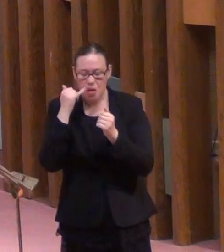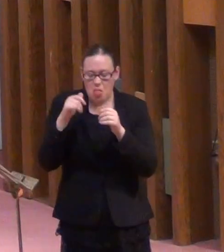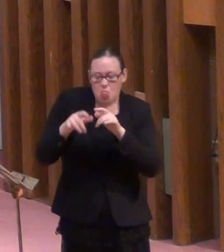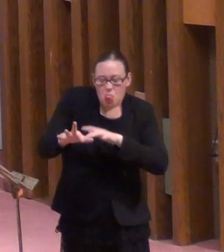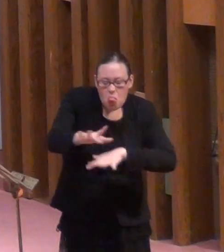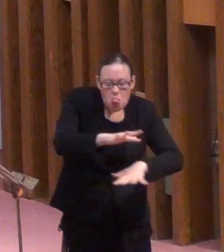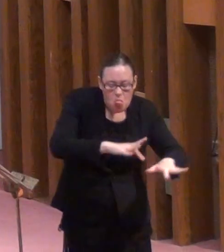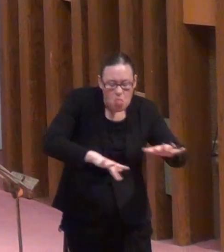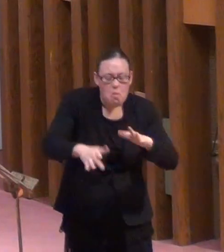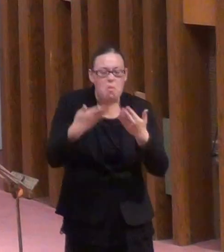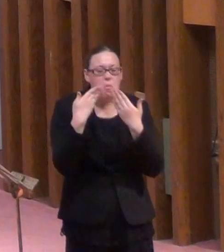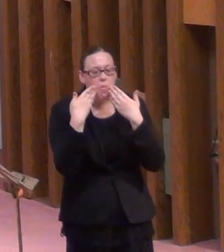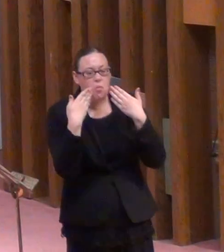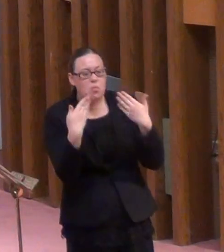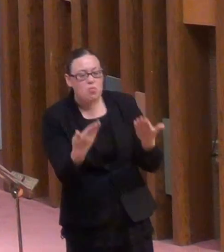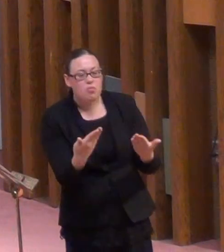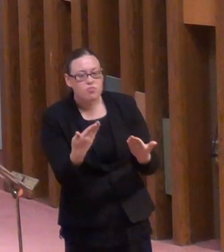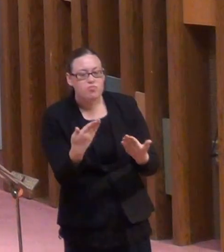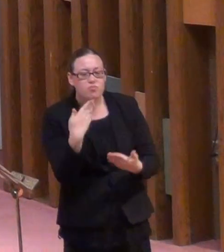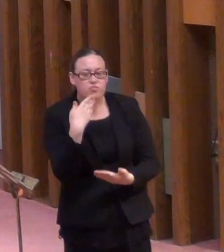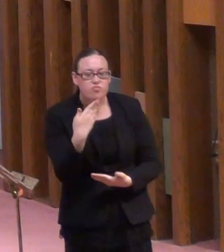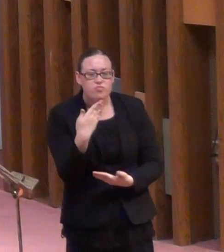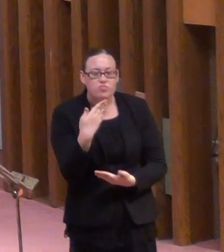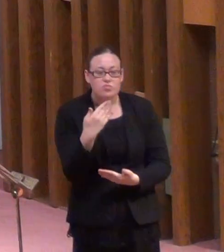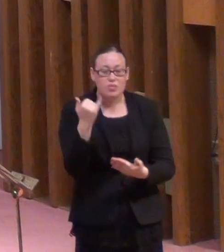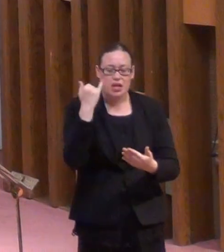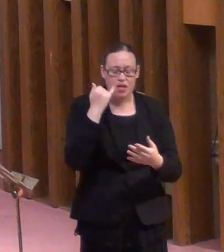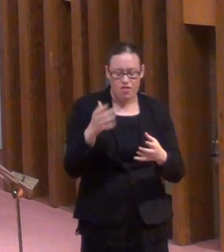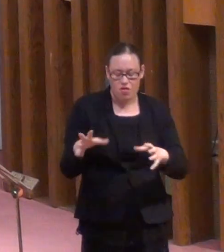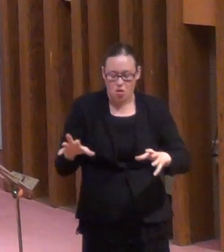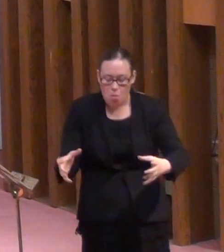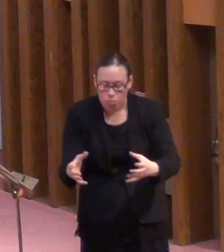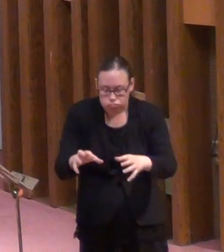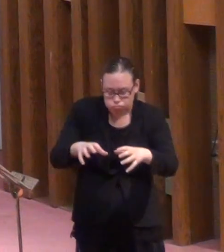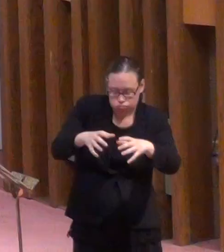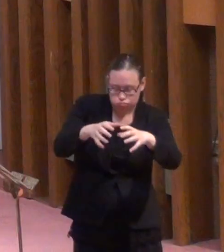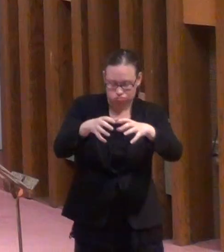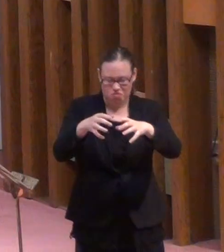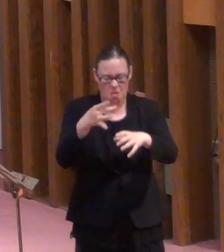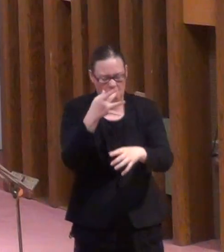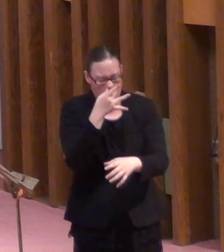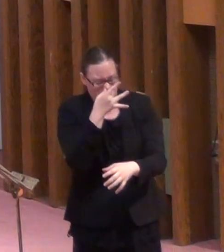around, it does a lot of good. If you pile it up, it raises quite a stink.